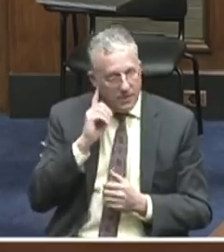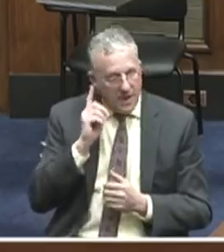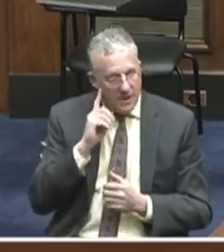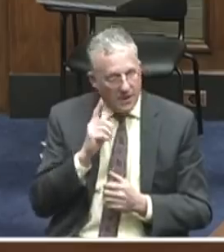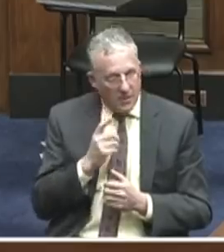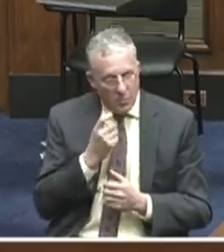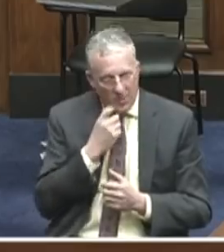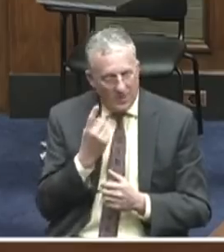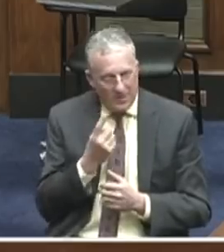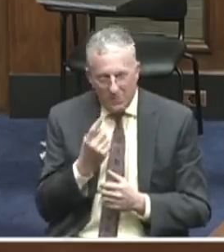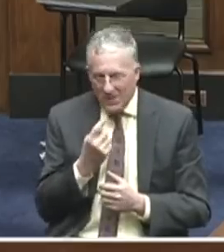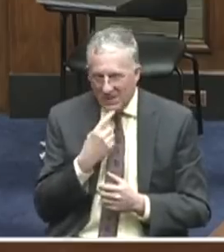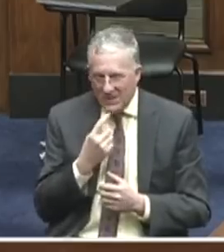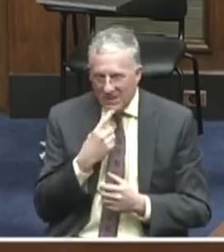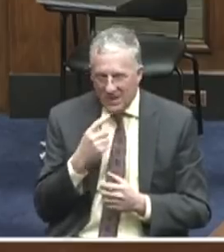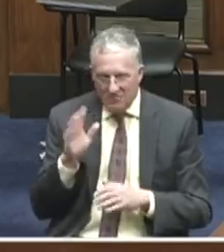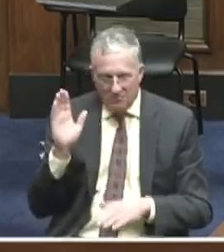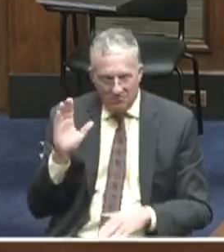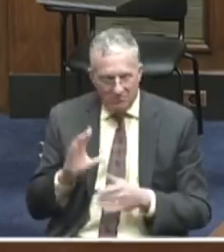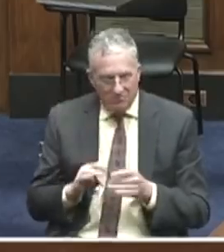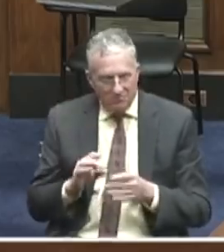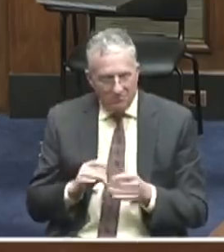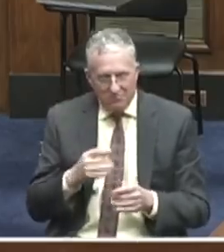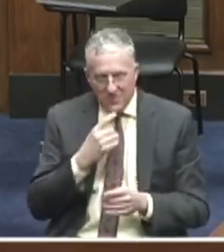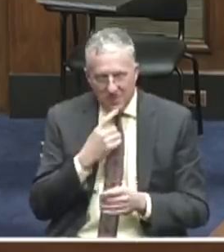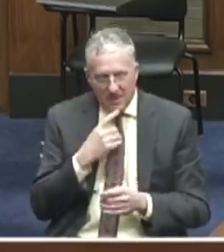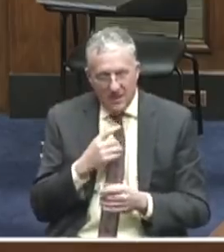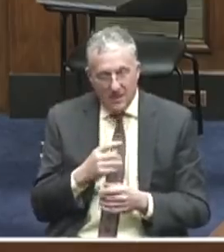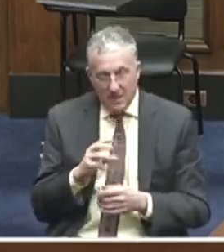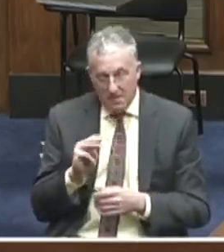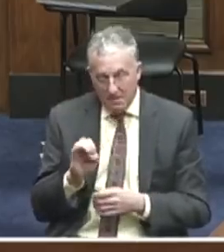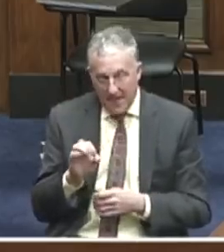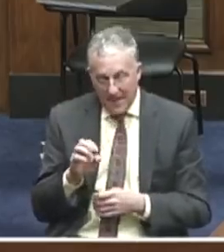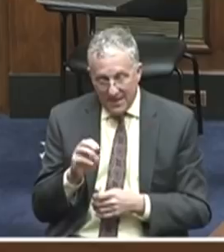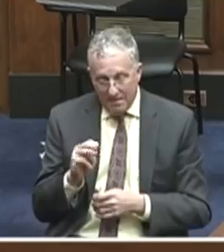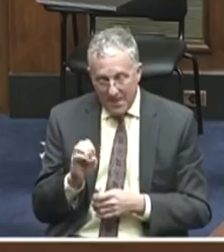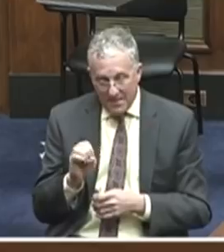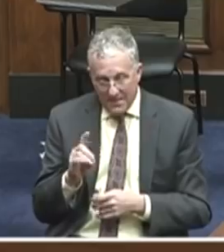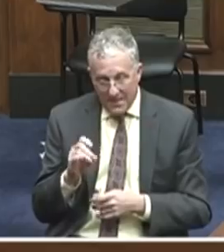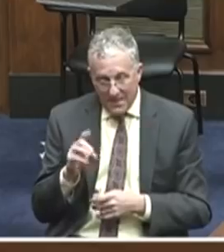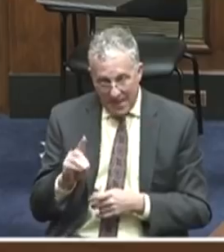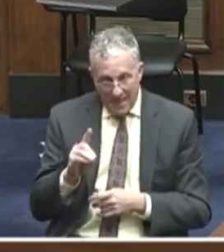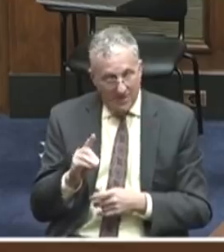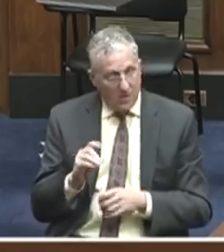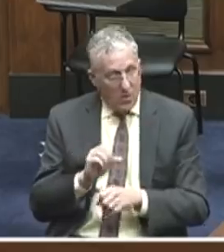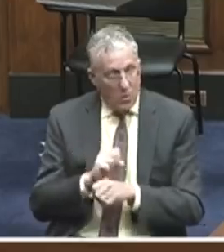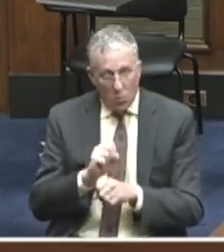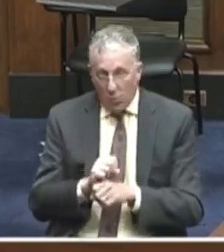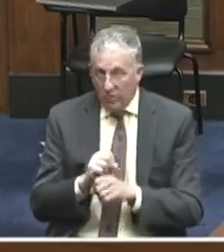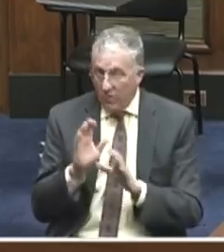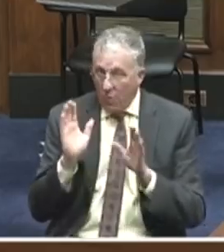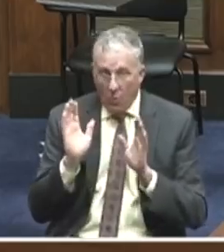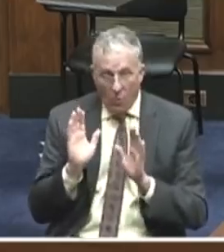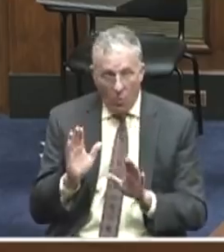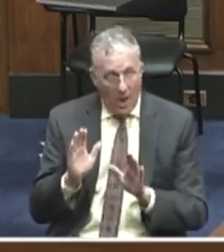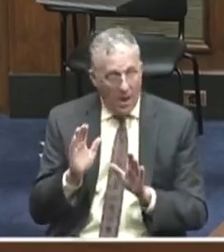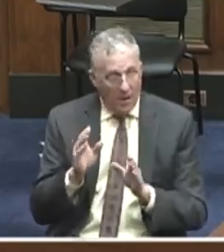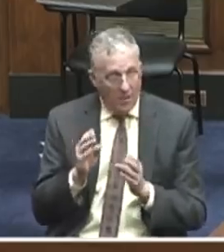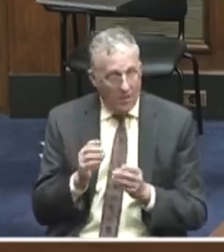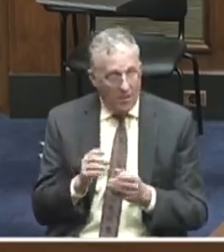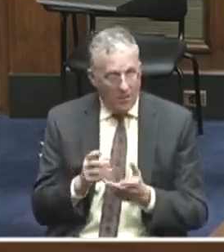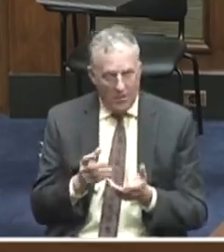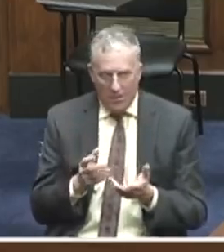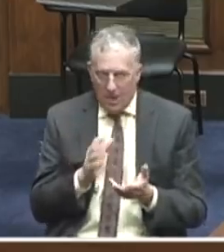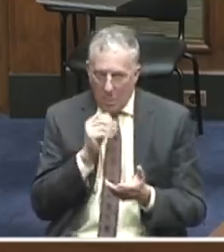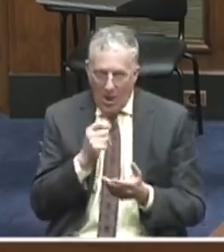just a minute ago giving testimony about how Medicaid works so well. I wonder why we're not